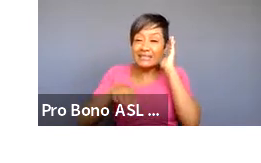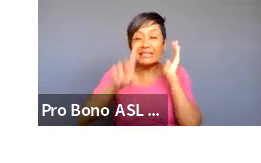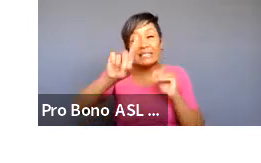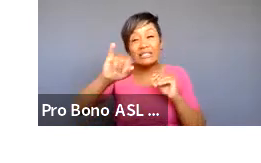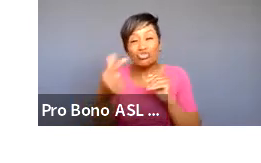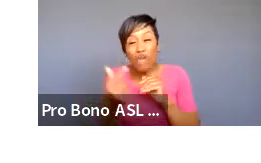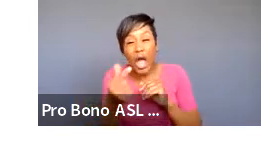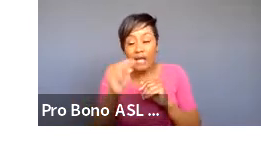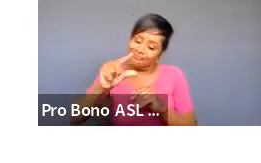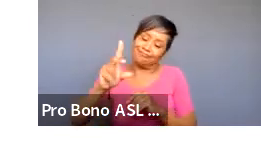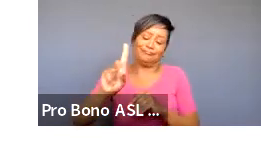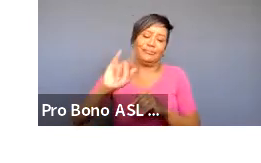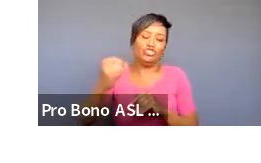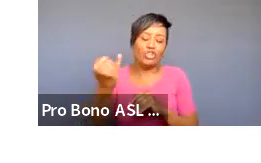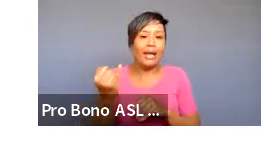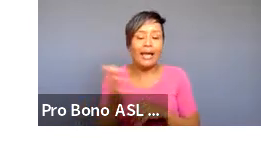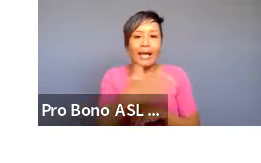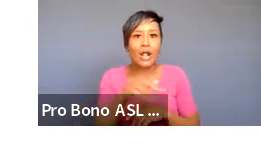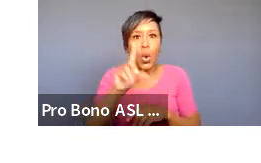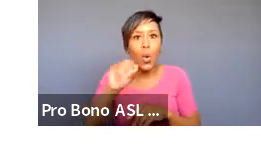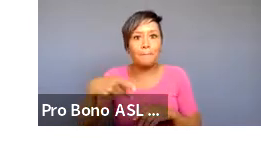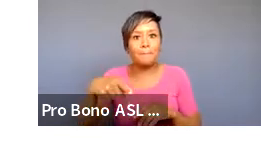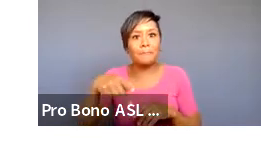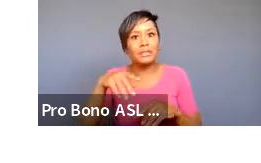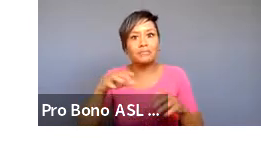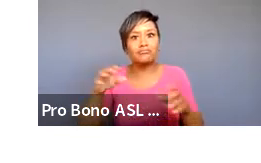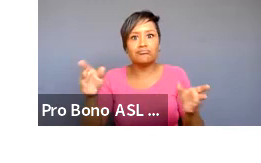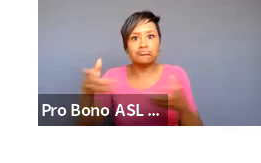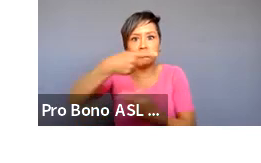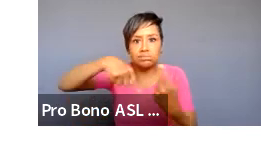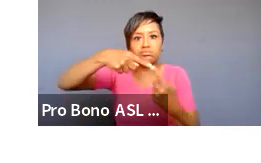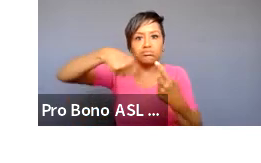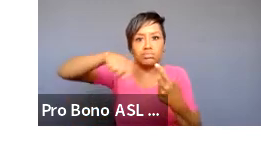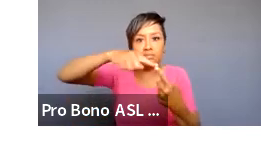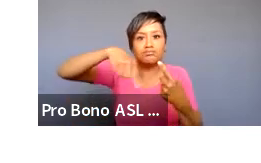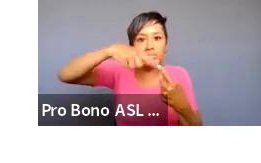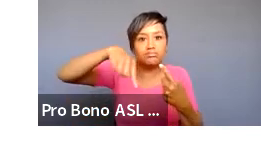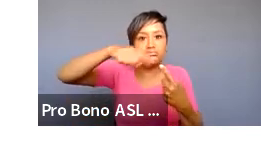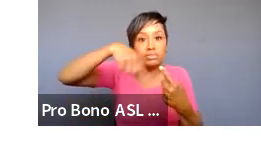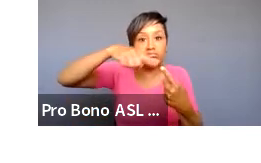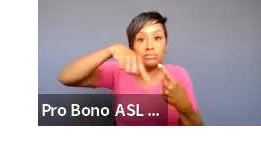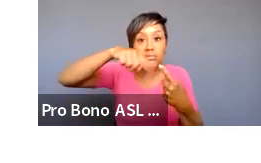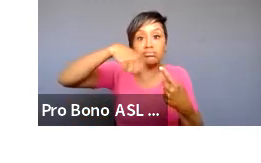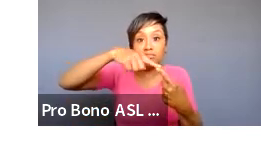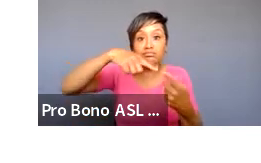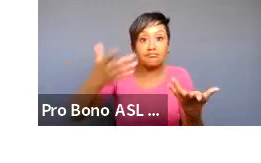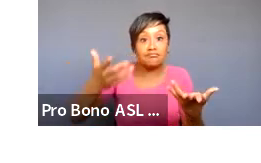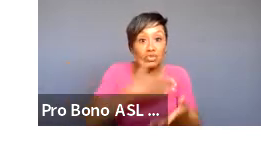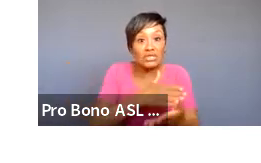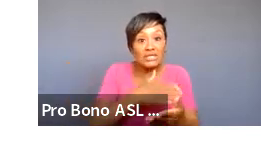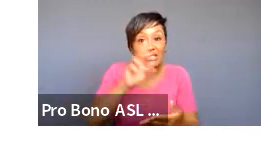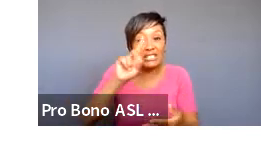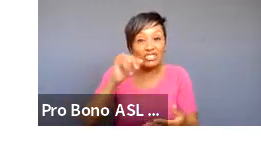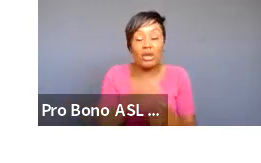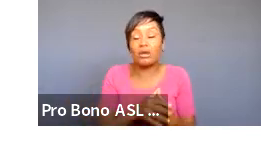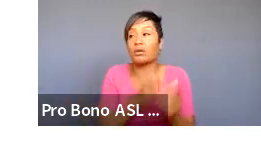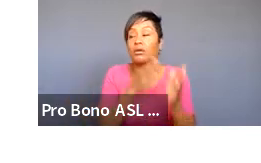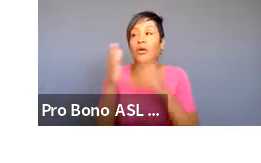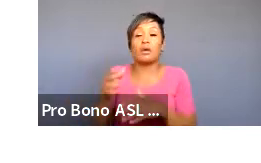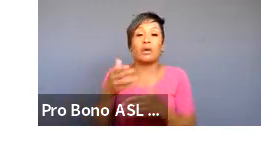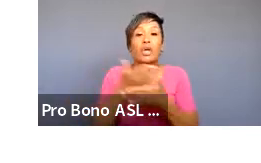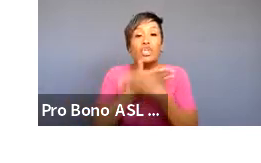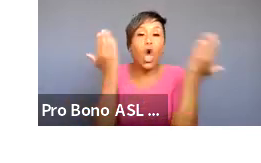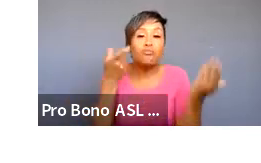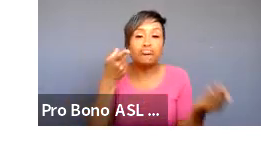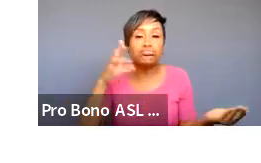doing that is it object work do you have props is it very detailed specific um are you using zero props and